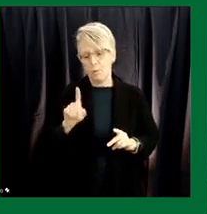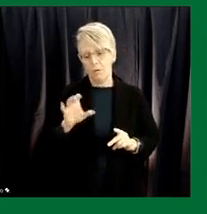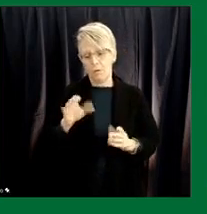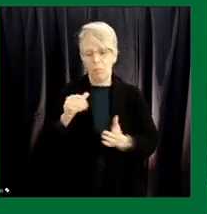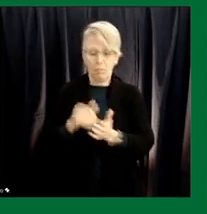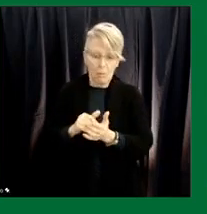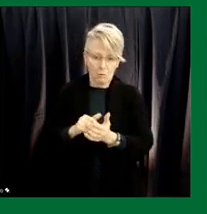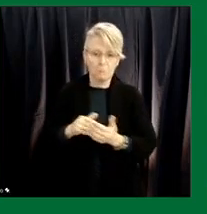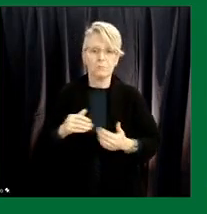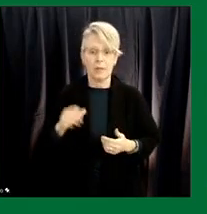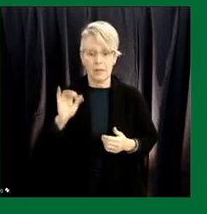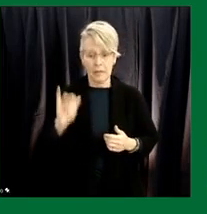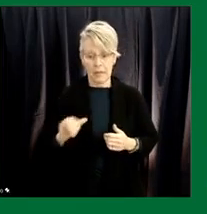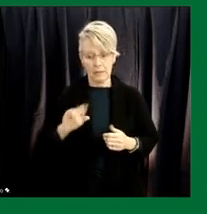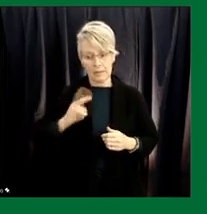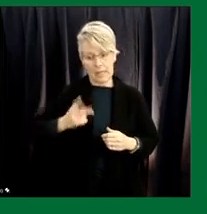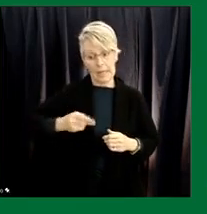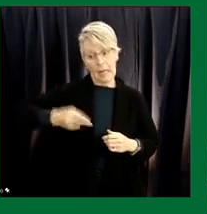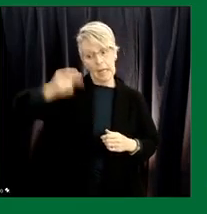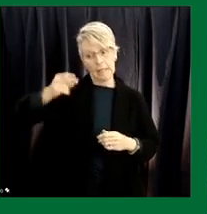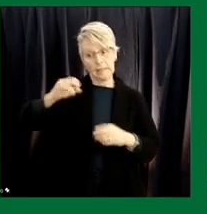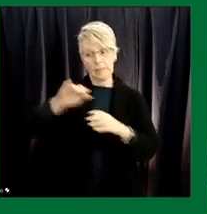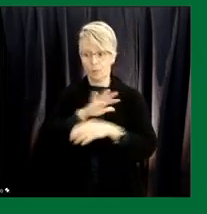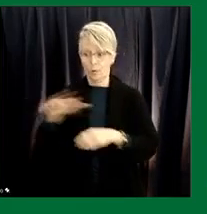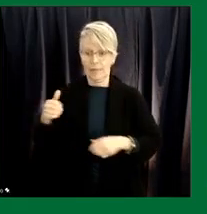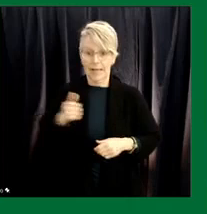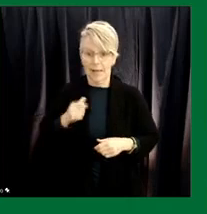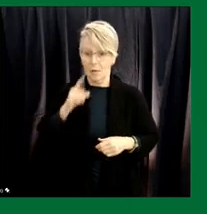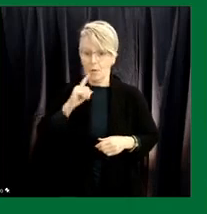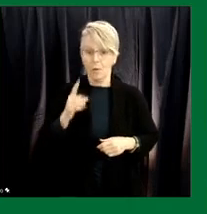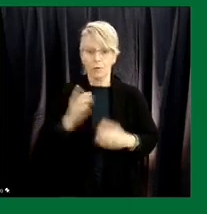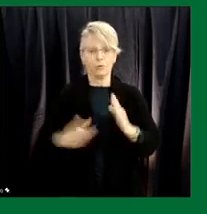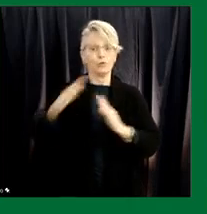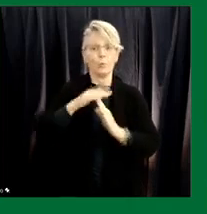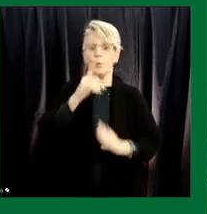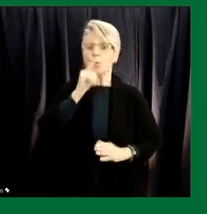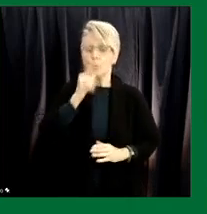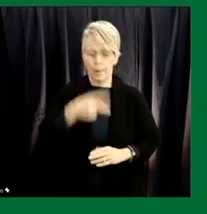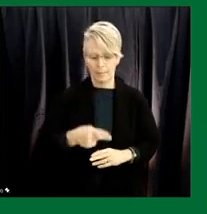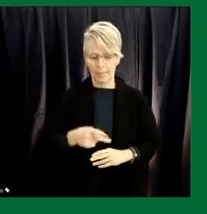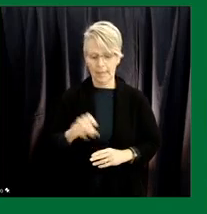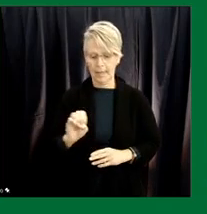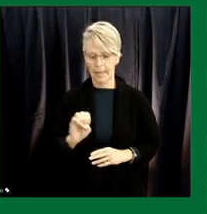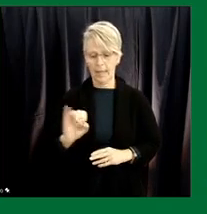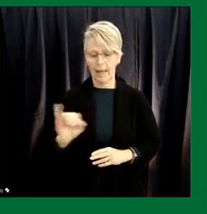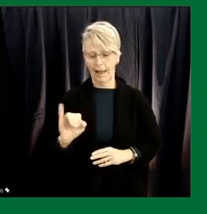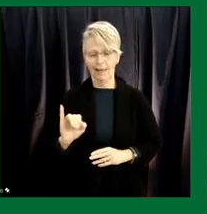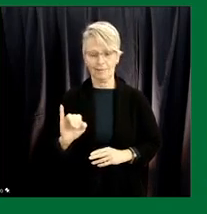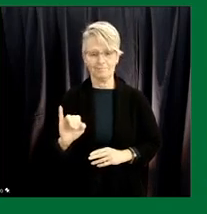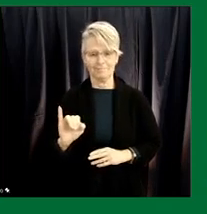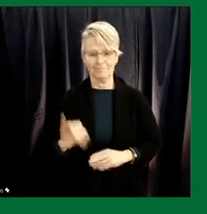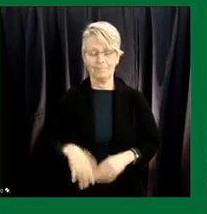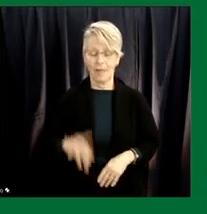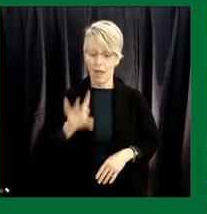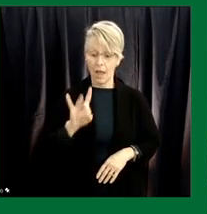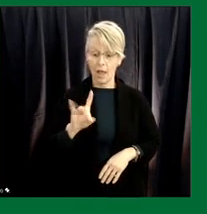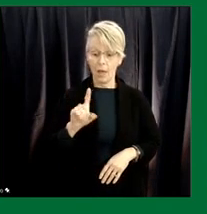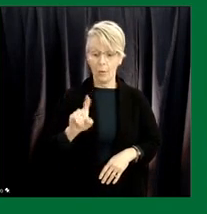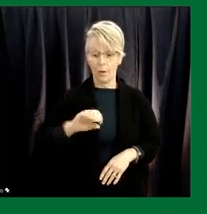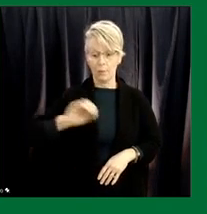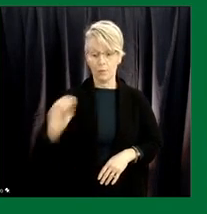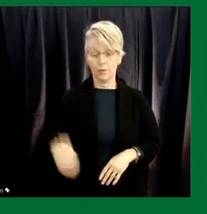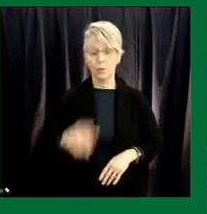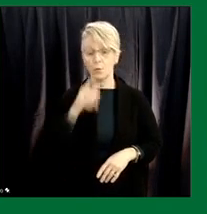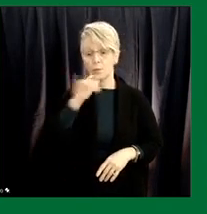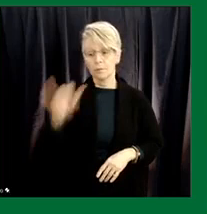second highest in the nation behind only the smallest province in the nation which is Prince Edward Island. 81% of our long-term care